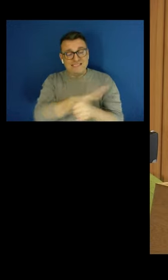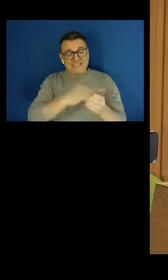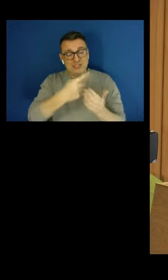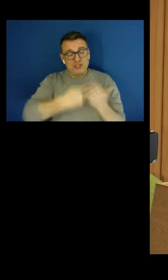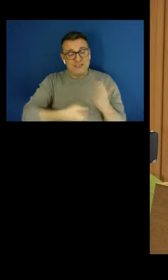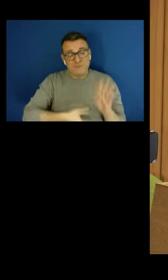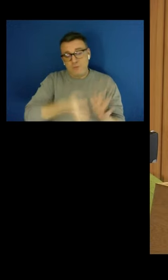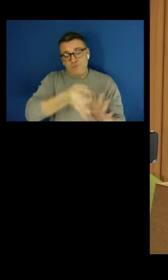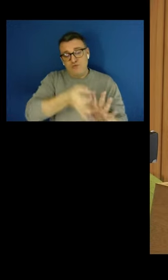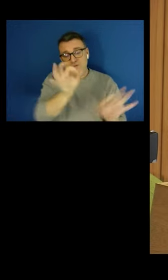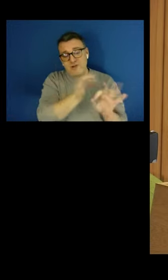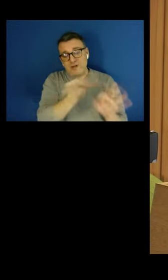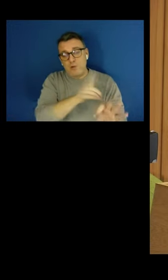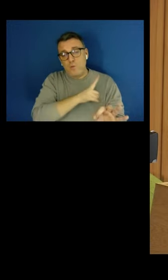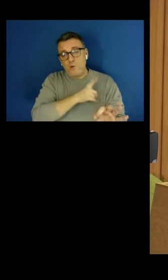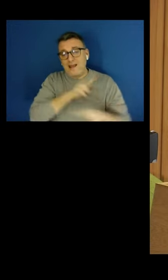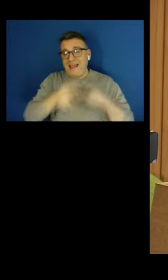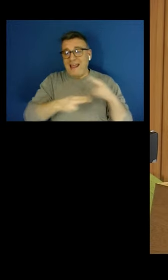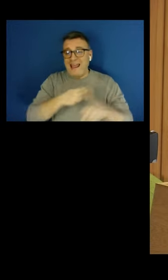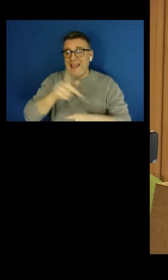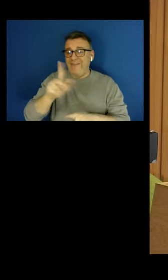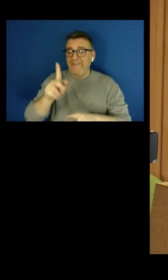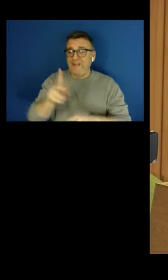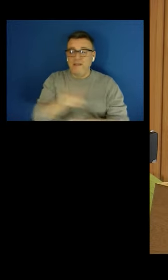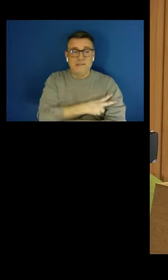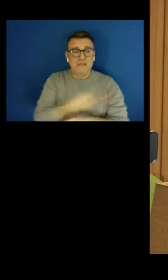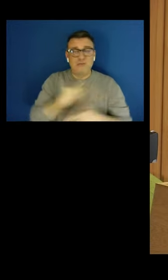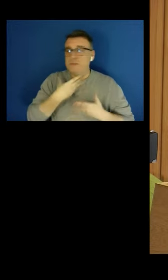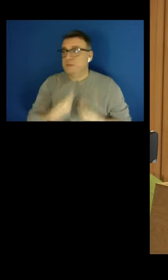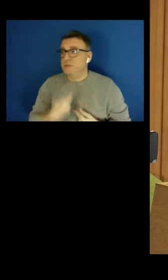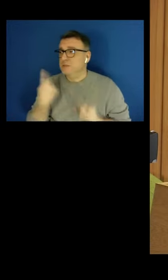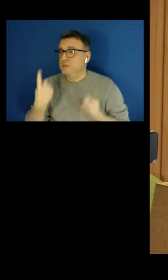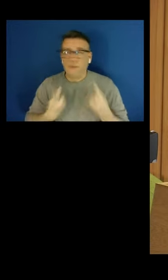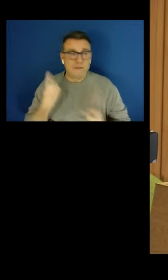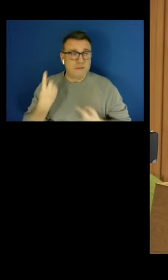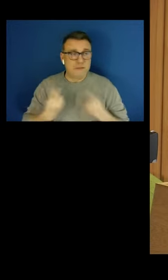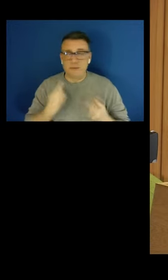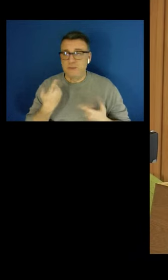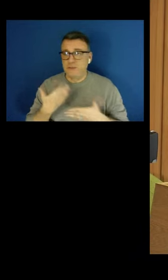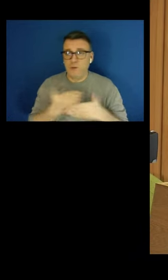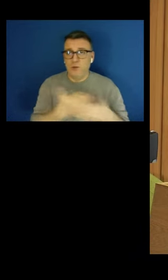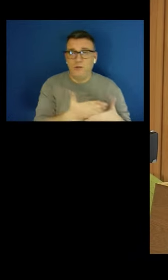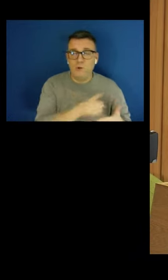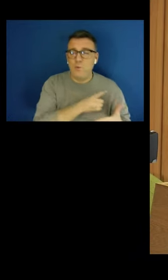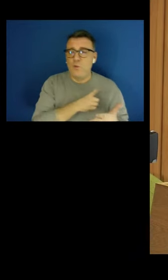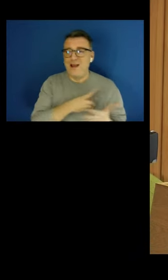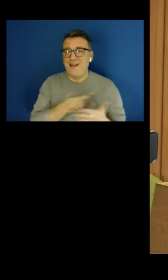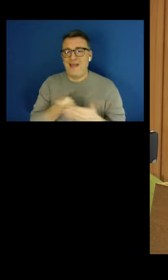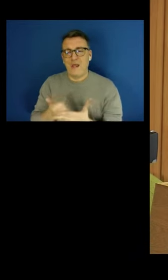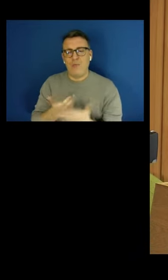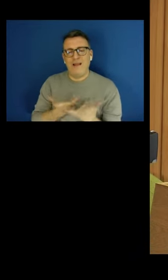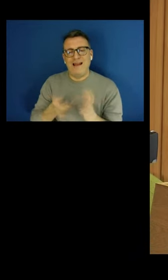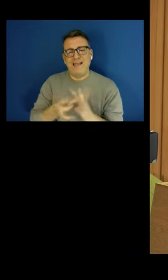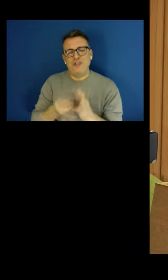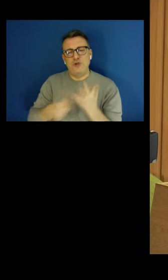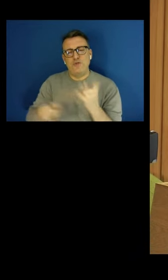any job they can get because the level of help they get through universal credit is so low.